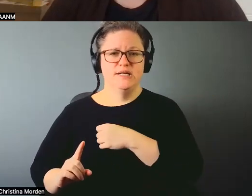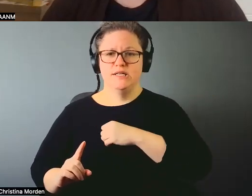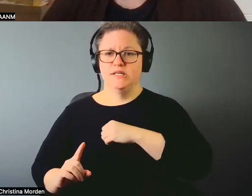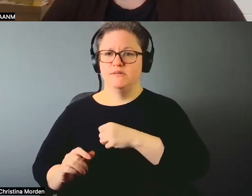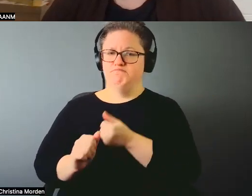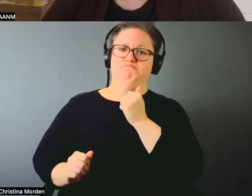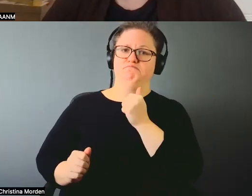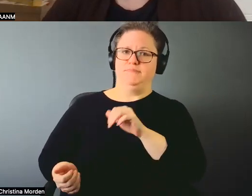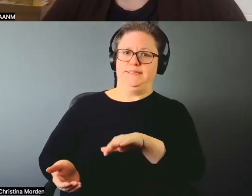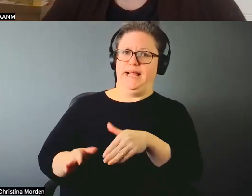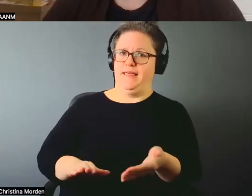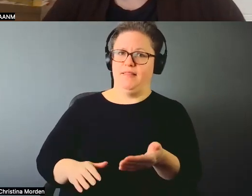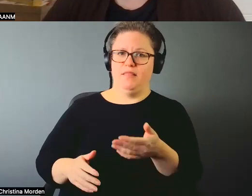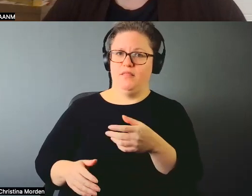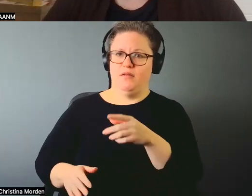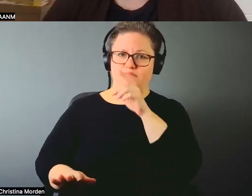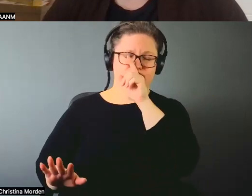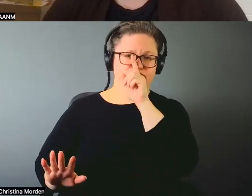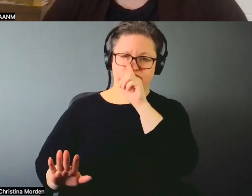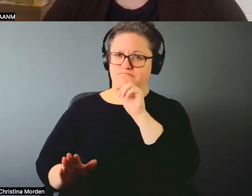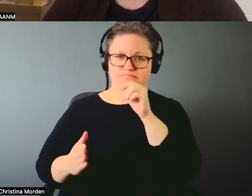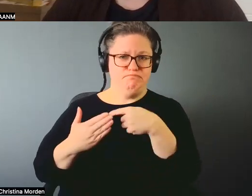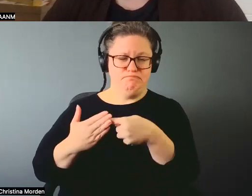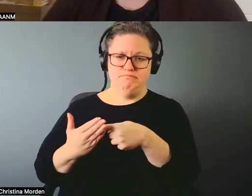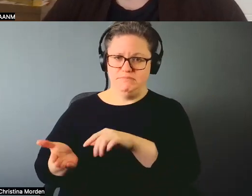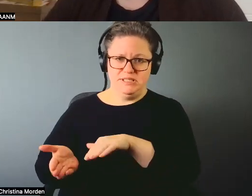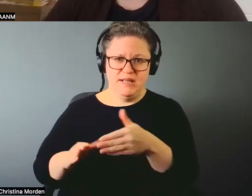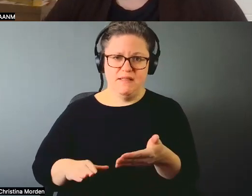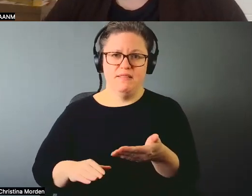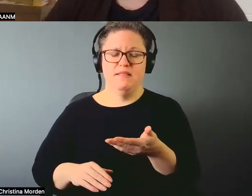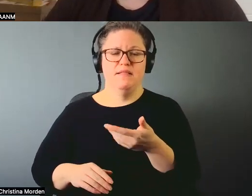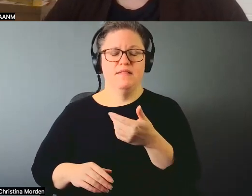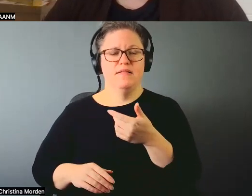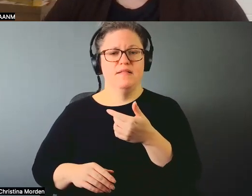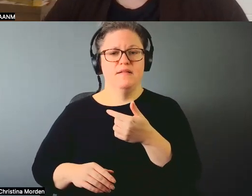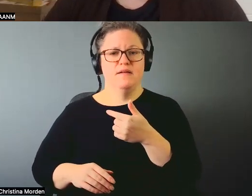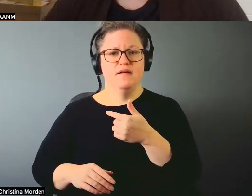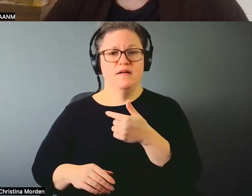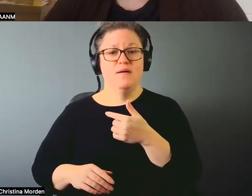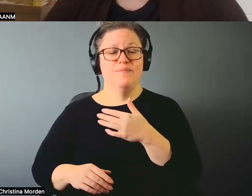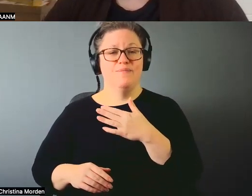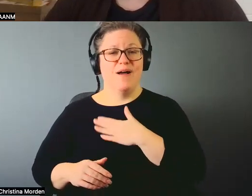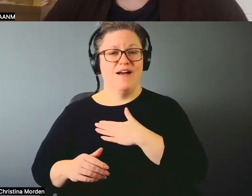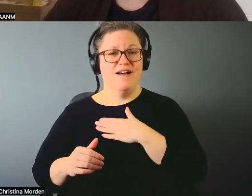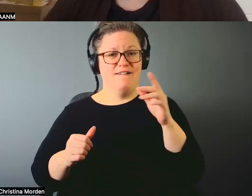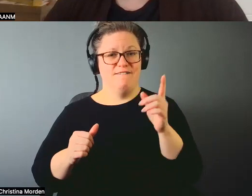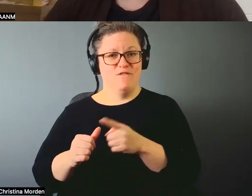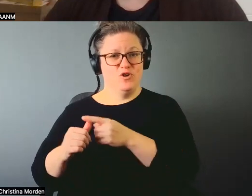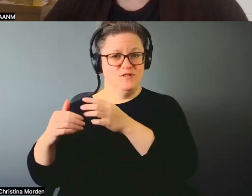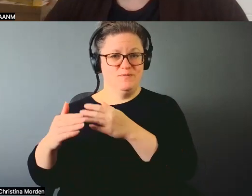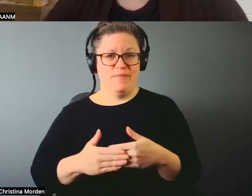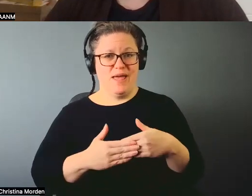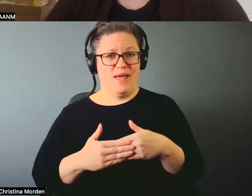you know, no discussions. And I found it amazing when I had my first baby that this lovely,